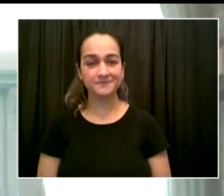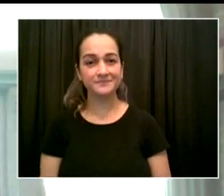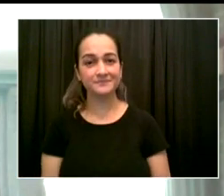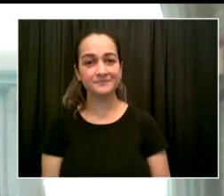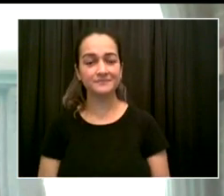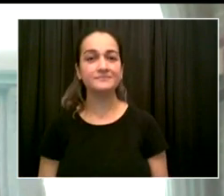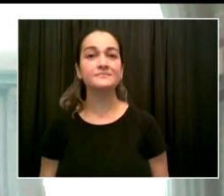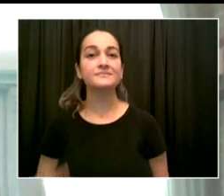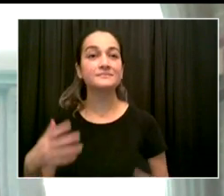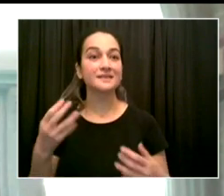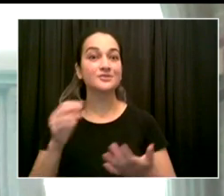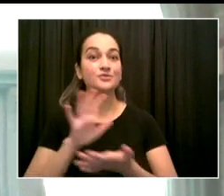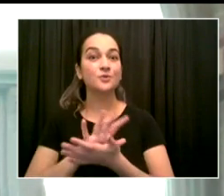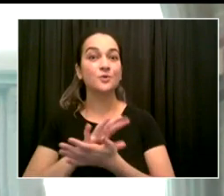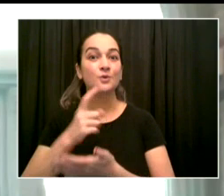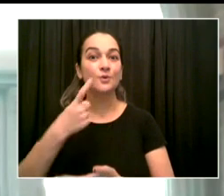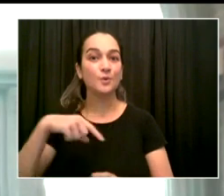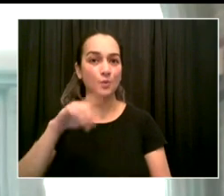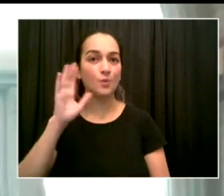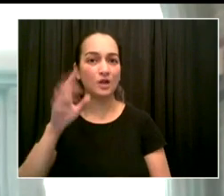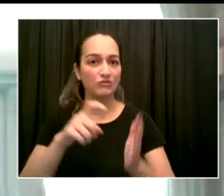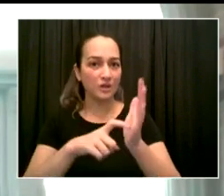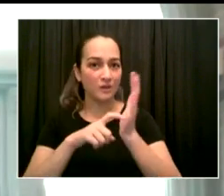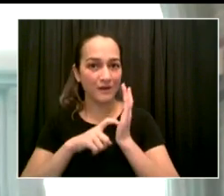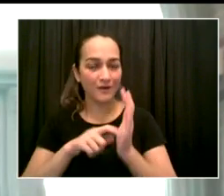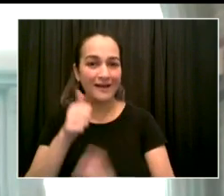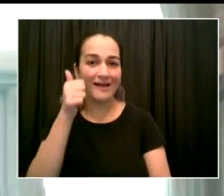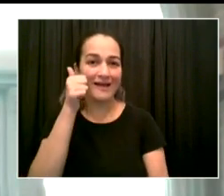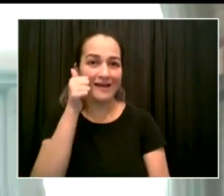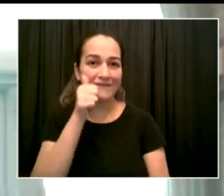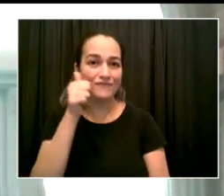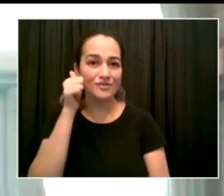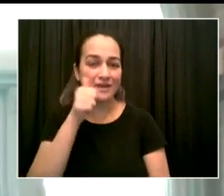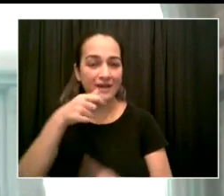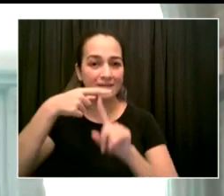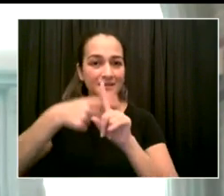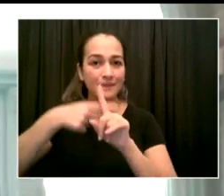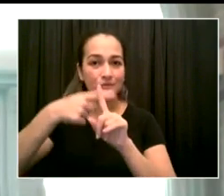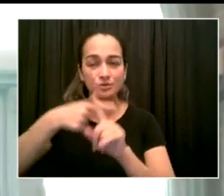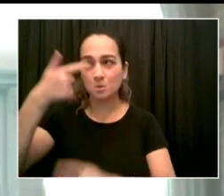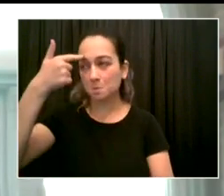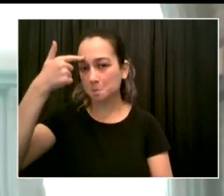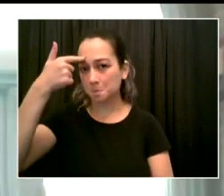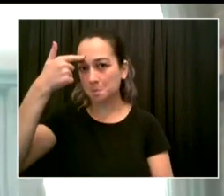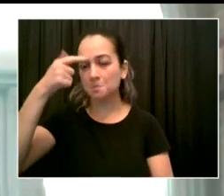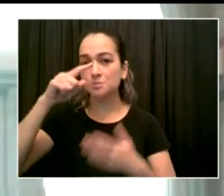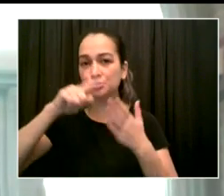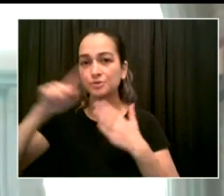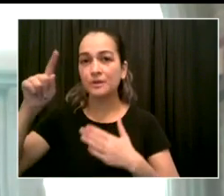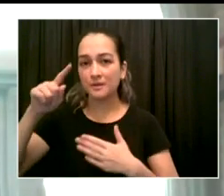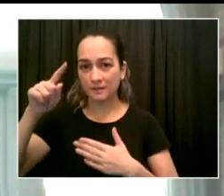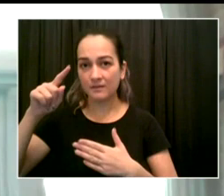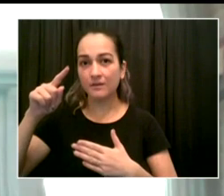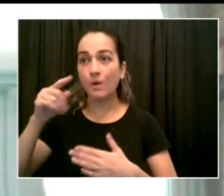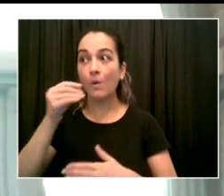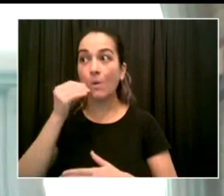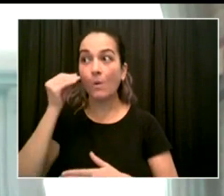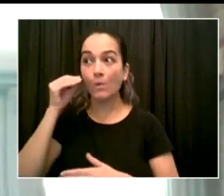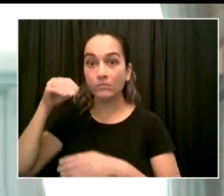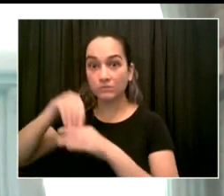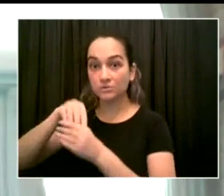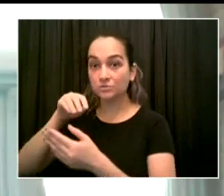checks at homes. We will equip all schools with thermometers so that if any family needs one, they can get one.